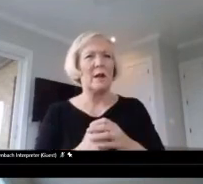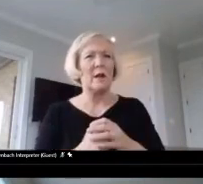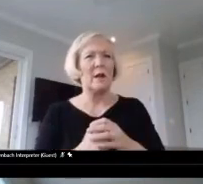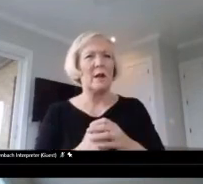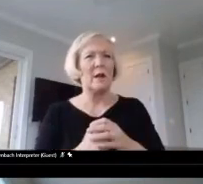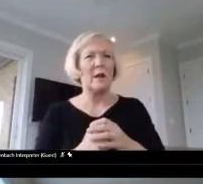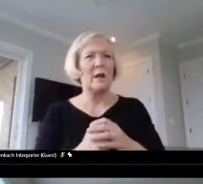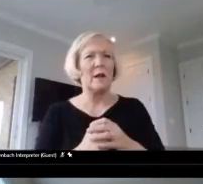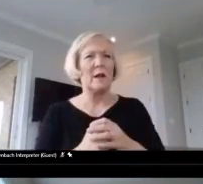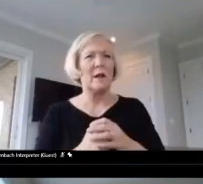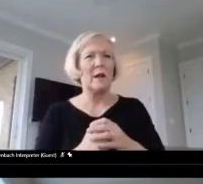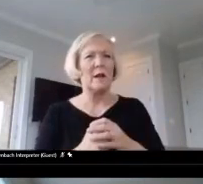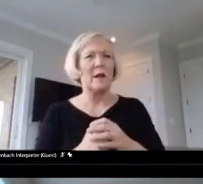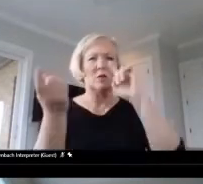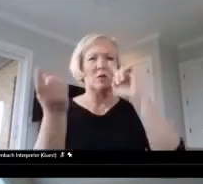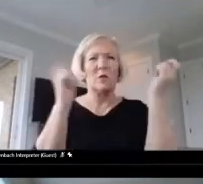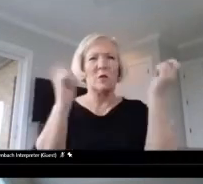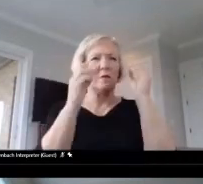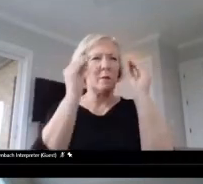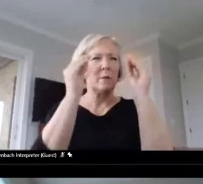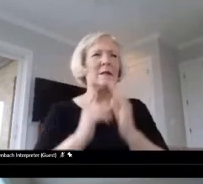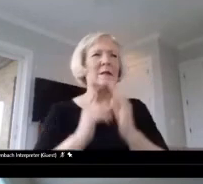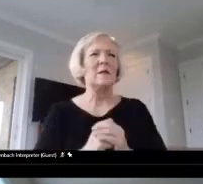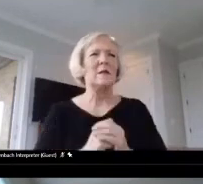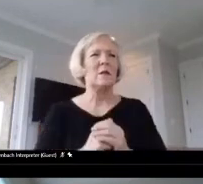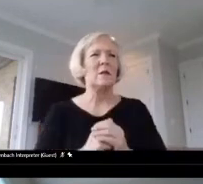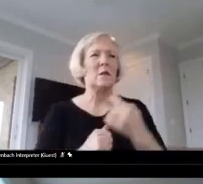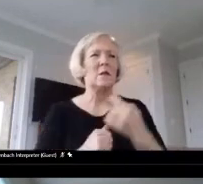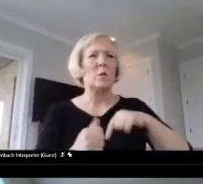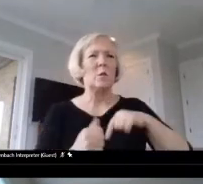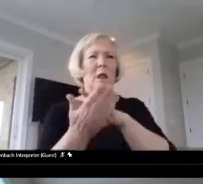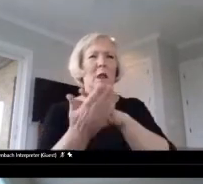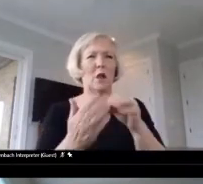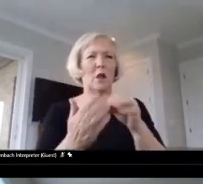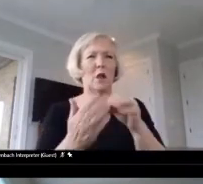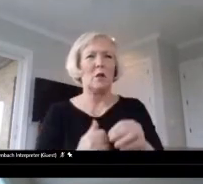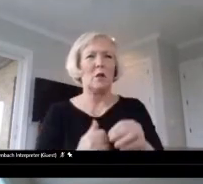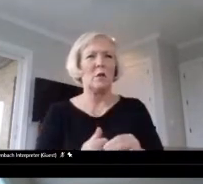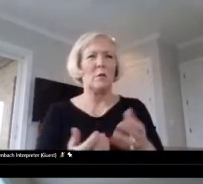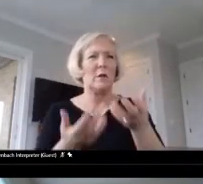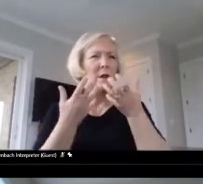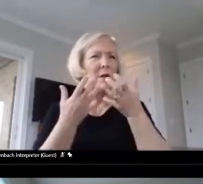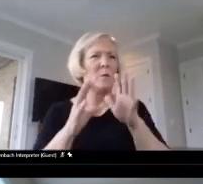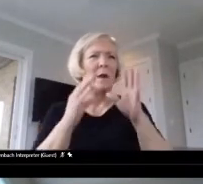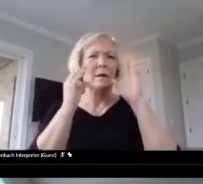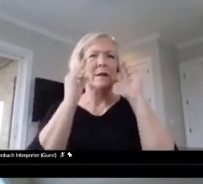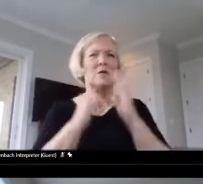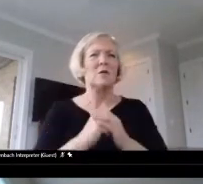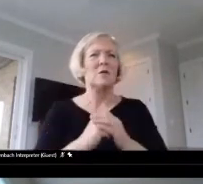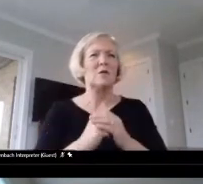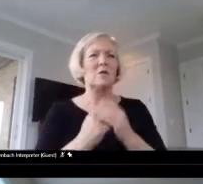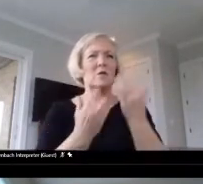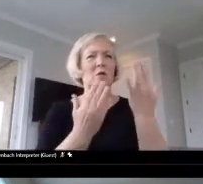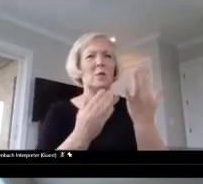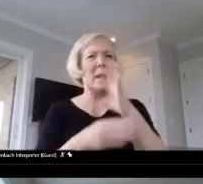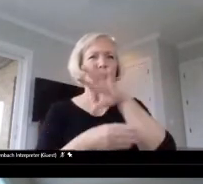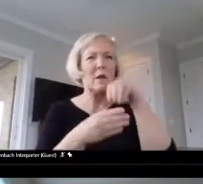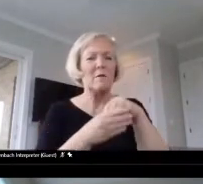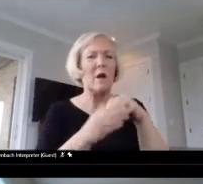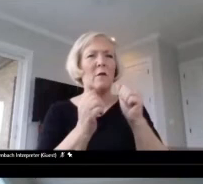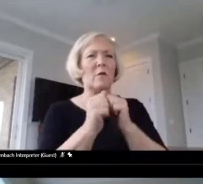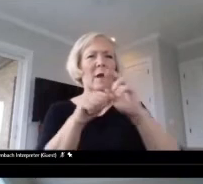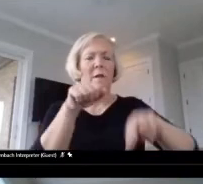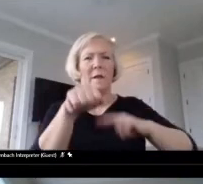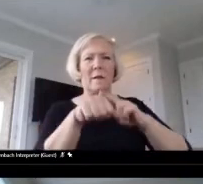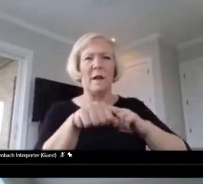Transform Teaching was that we learned that we didn't want teachers to wait to engage with the National Board